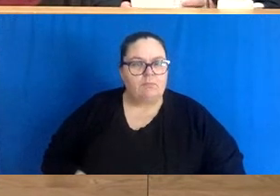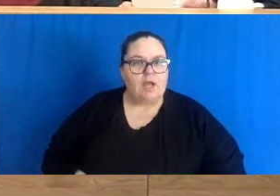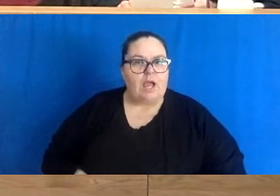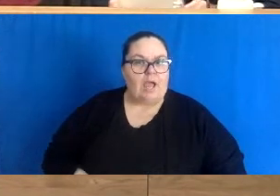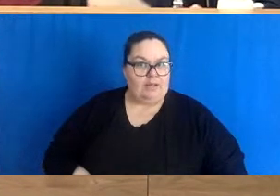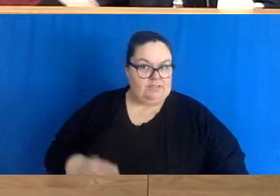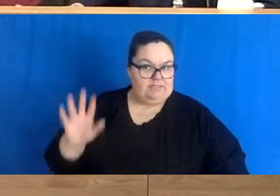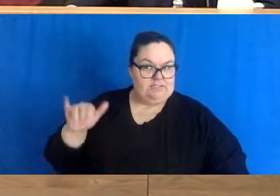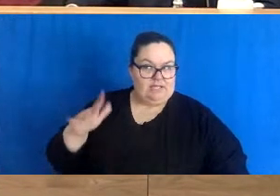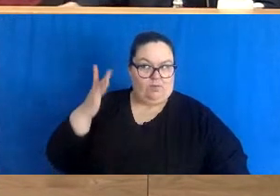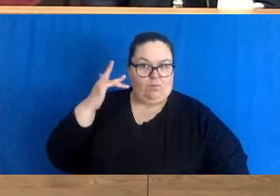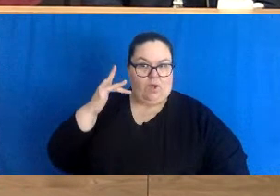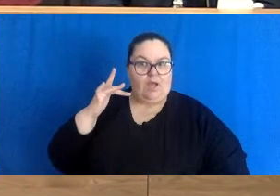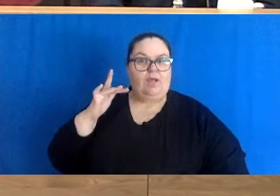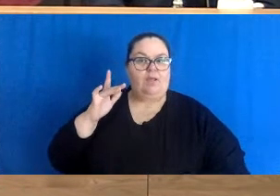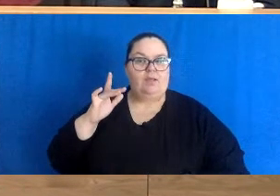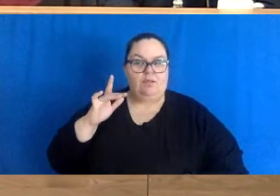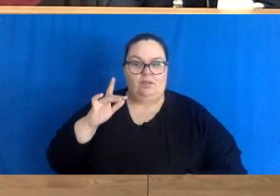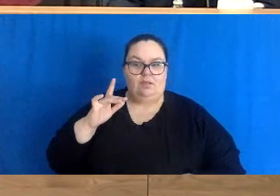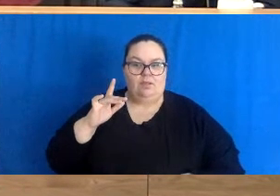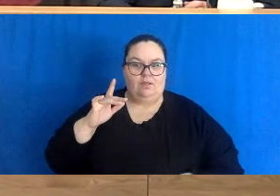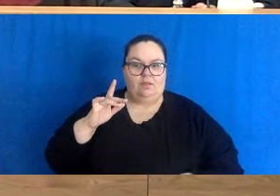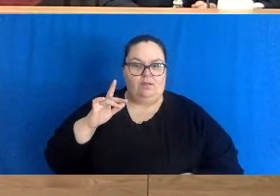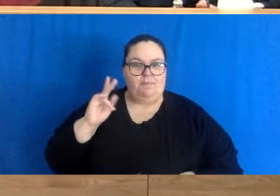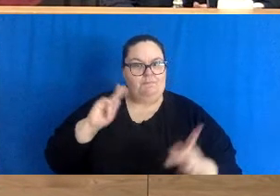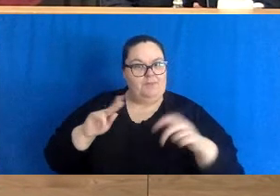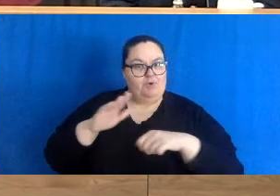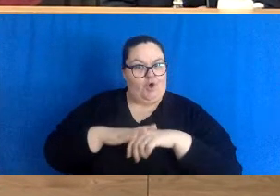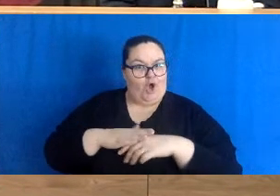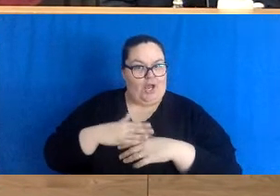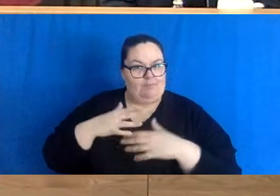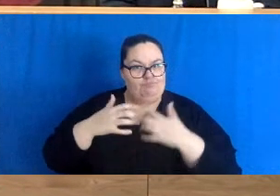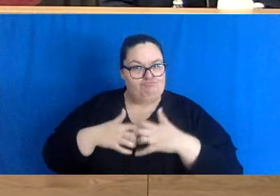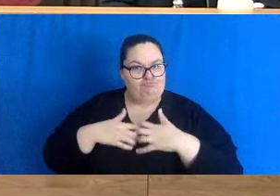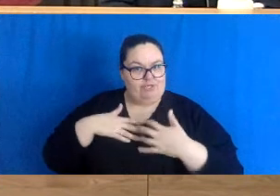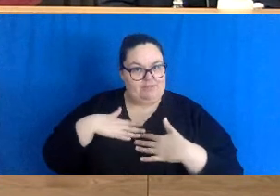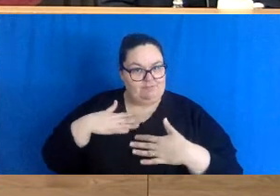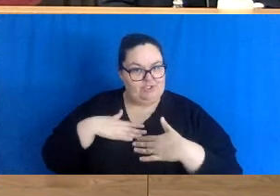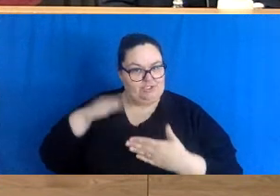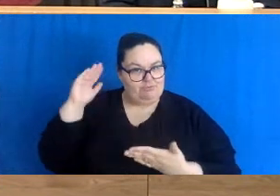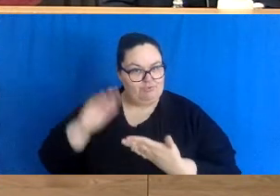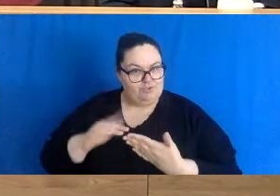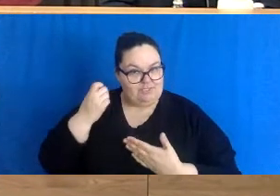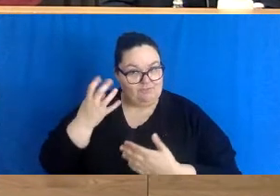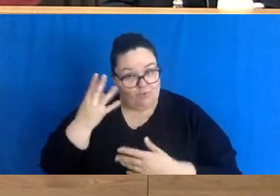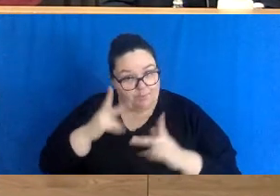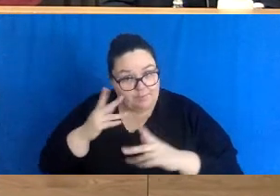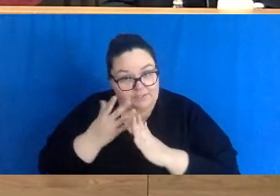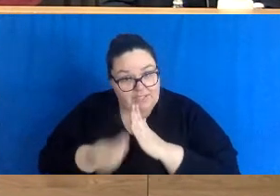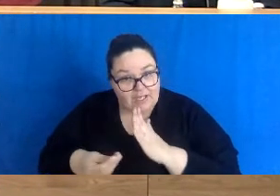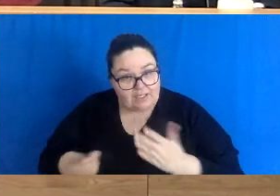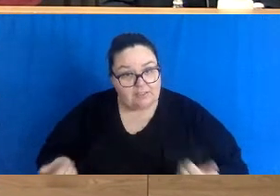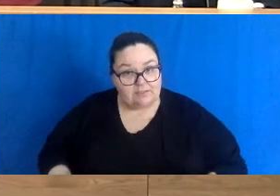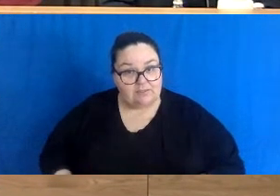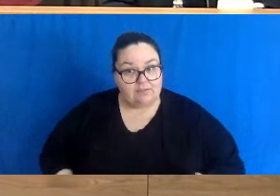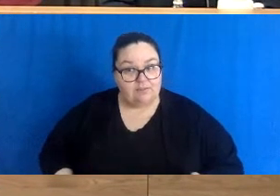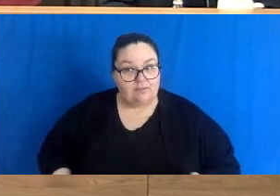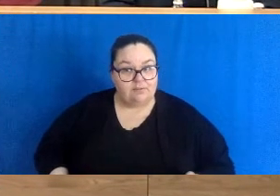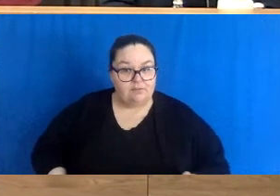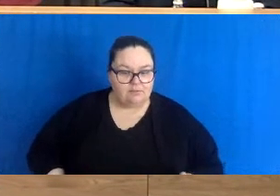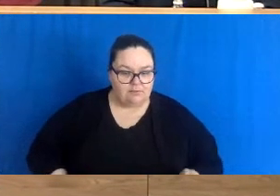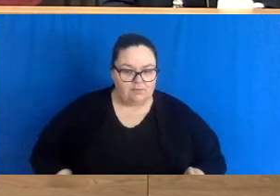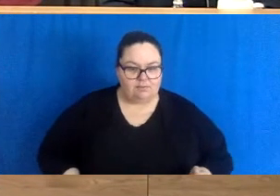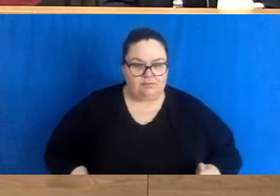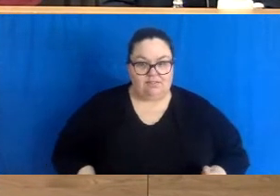saw in ventilator dependent patients over the past two days drop of